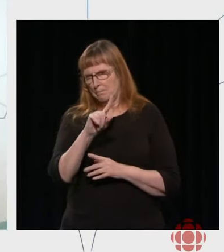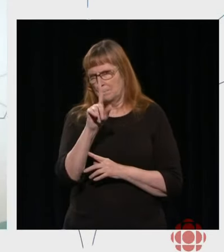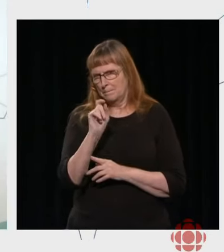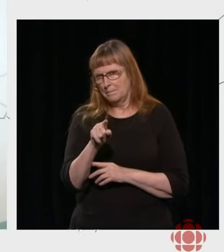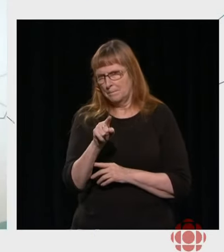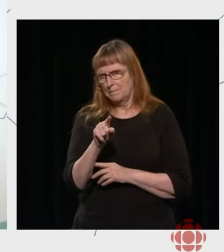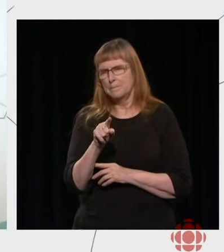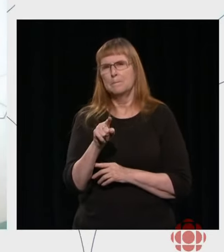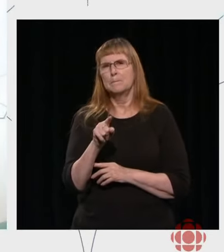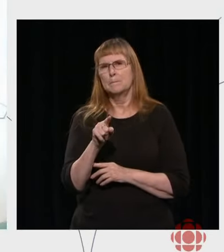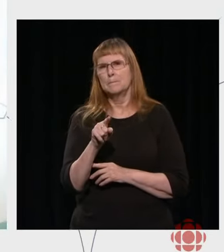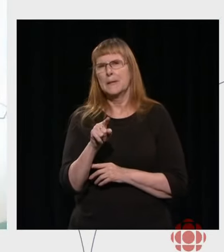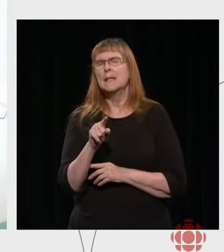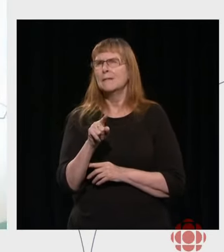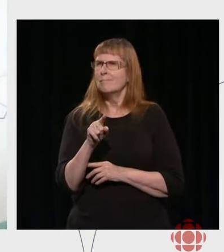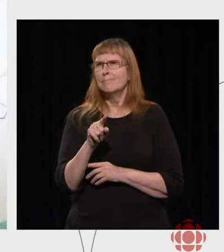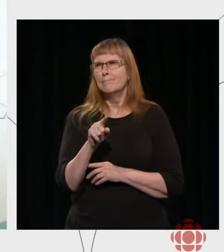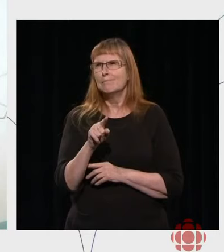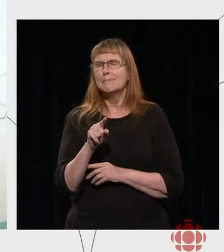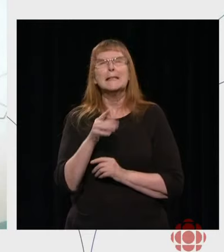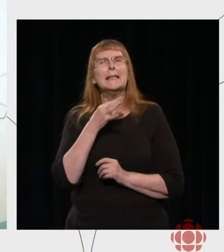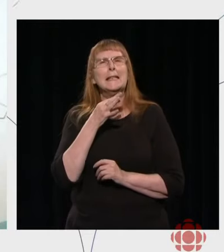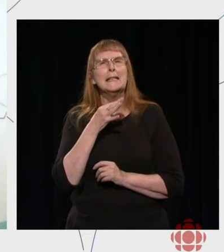us to an interesting territory.